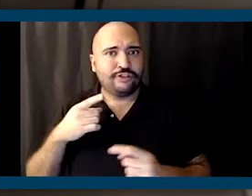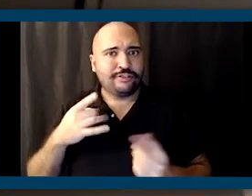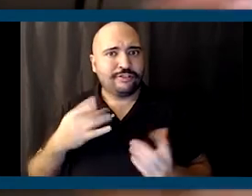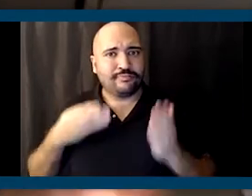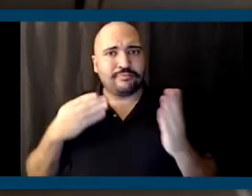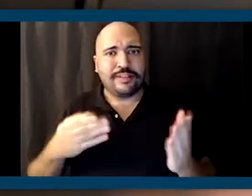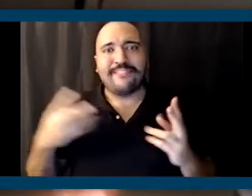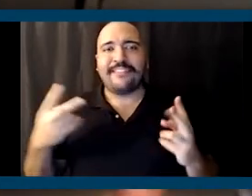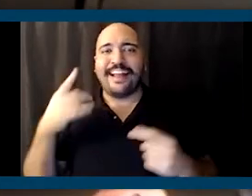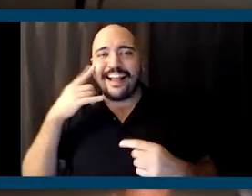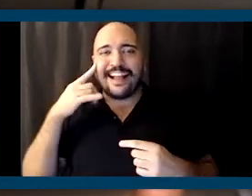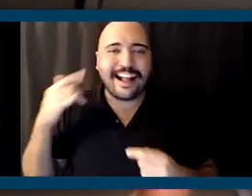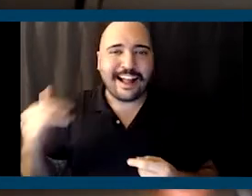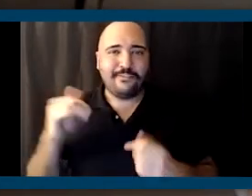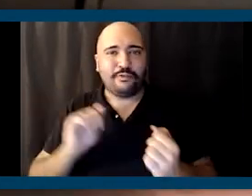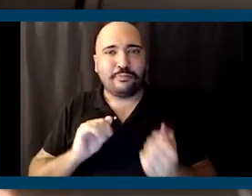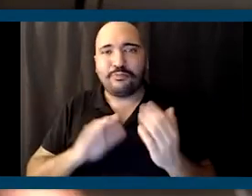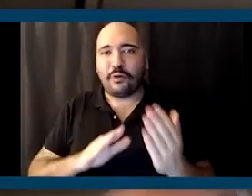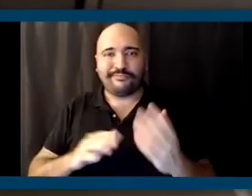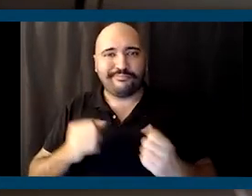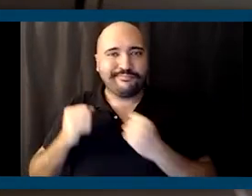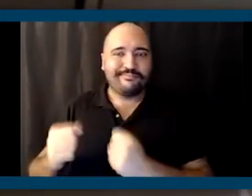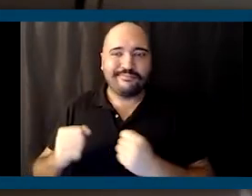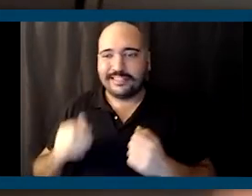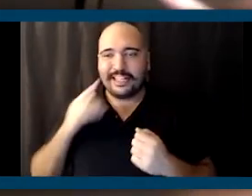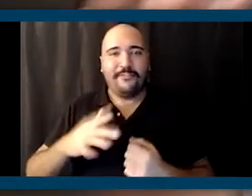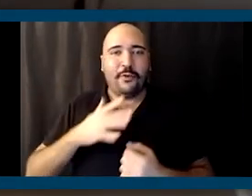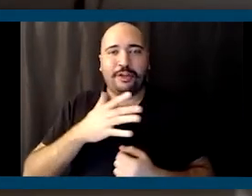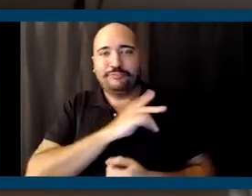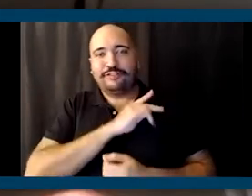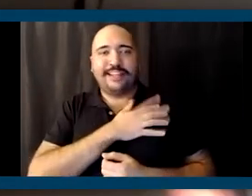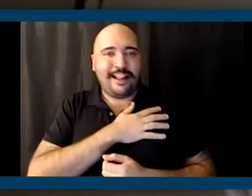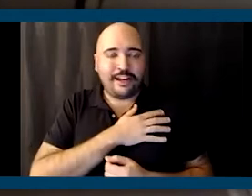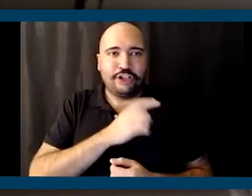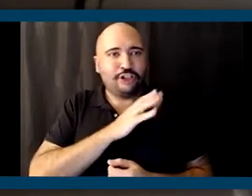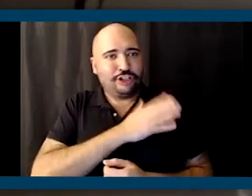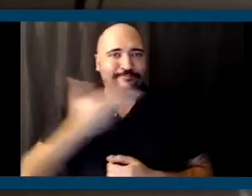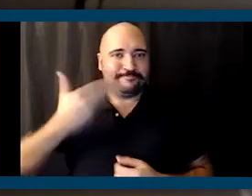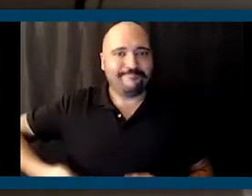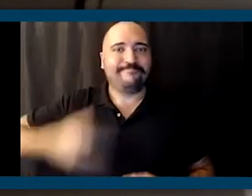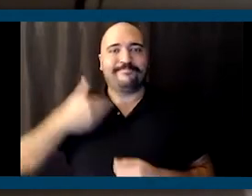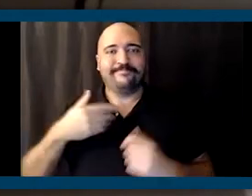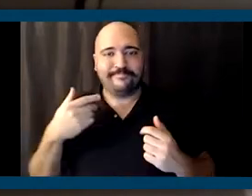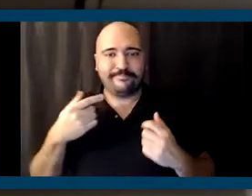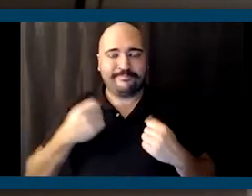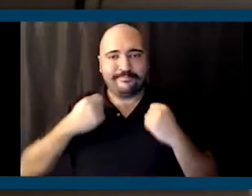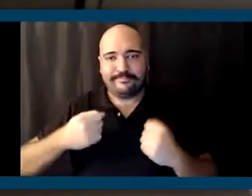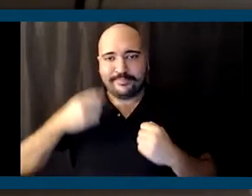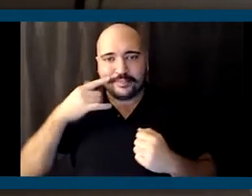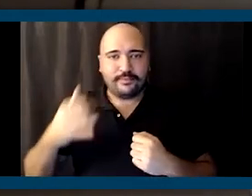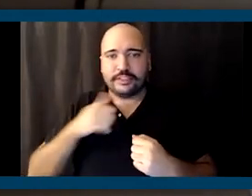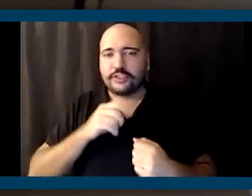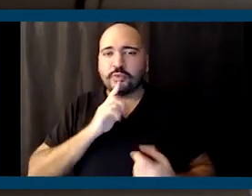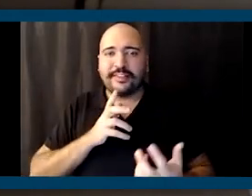Californian-ness to the table. Like her, who she is as a person, the fact that she doesn't really